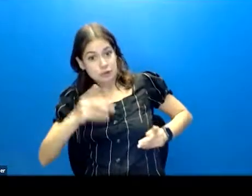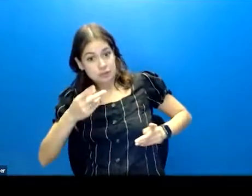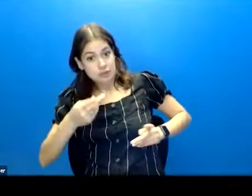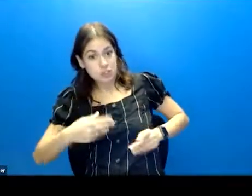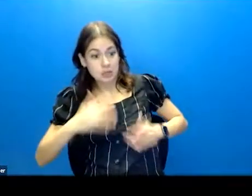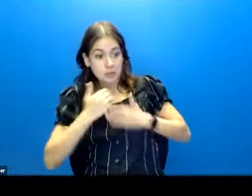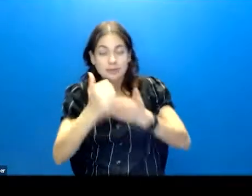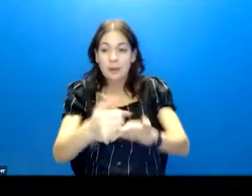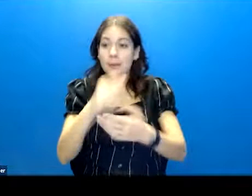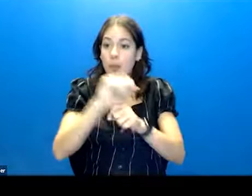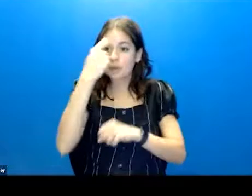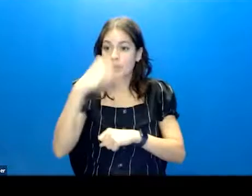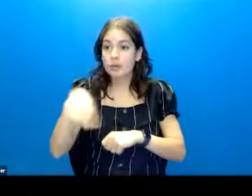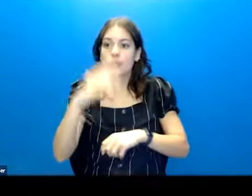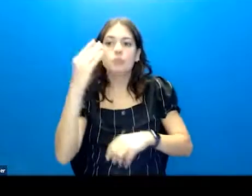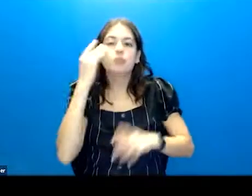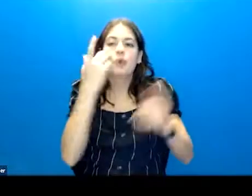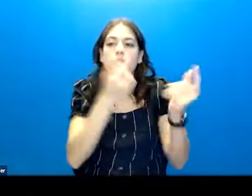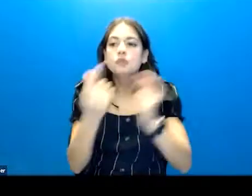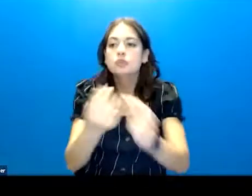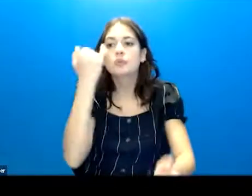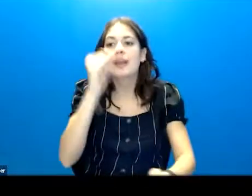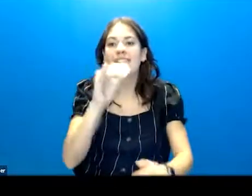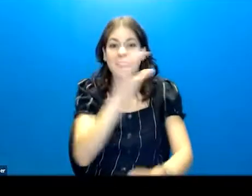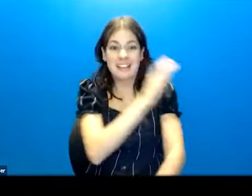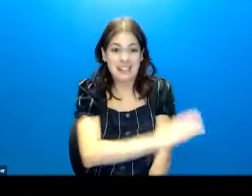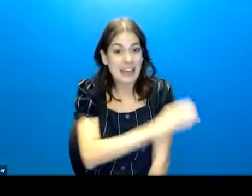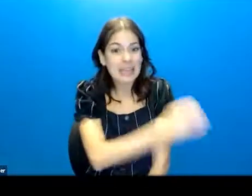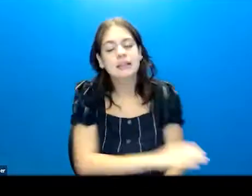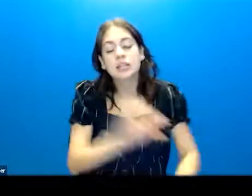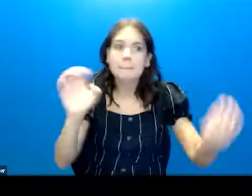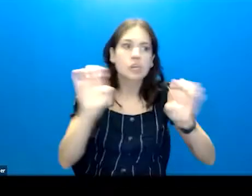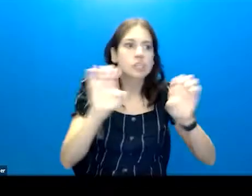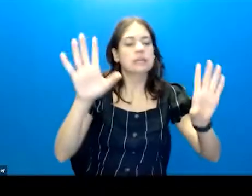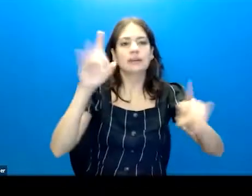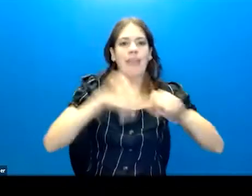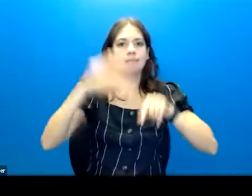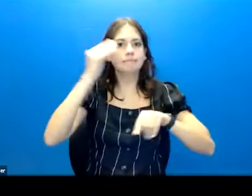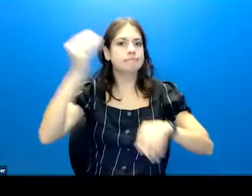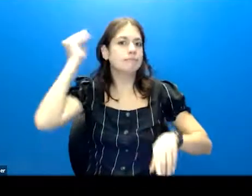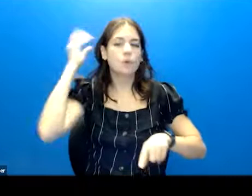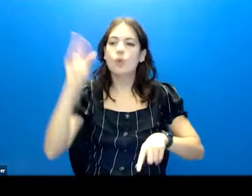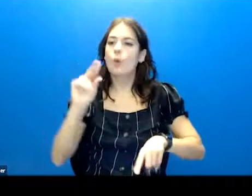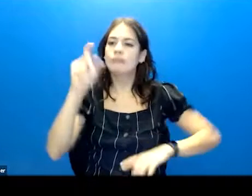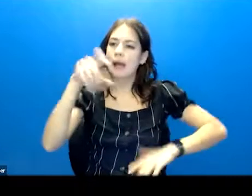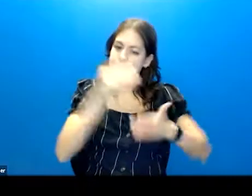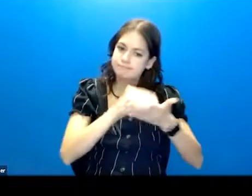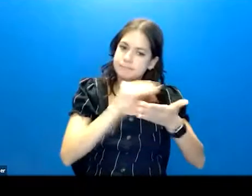for you knows what to do if your client is in crisis. So it can't live in your head. It has to live in the chart.